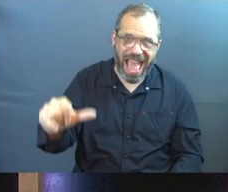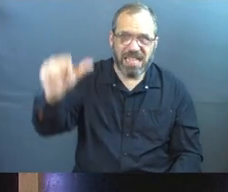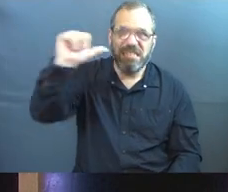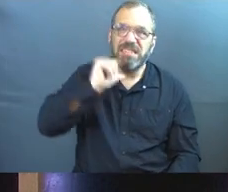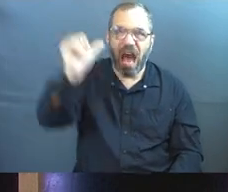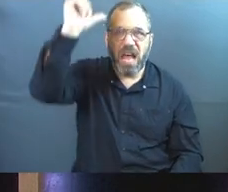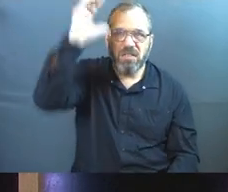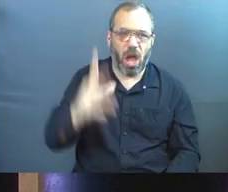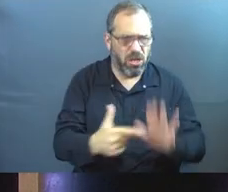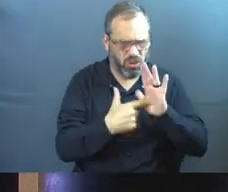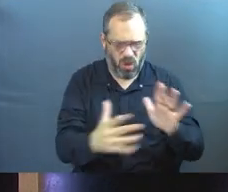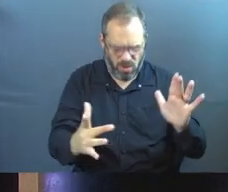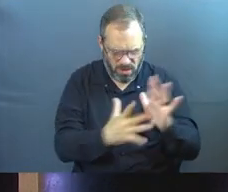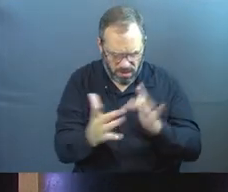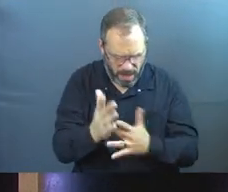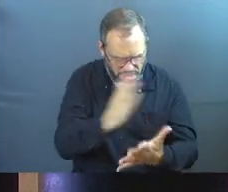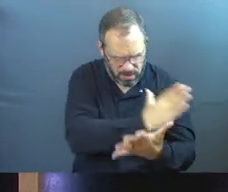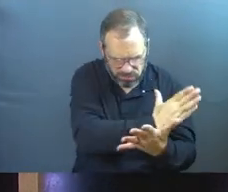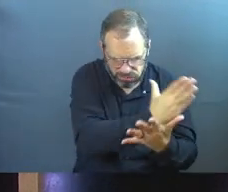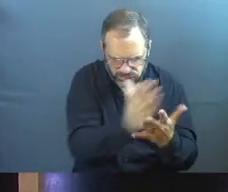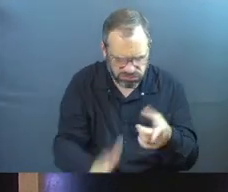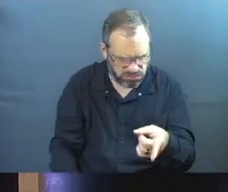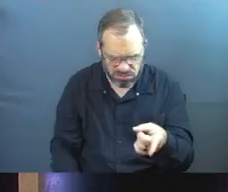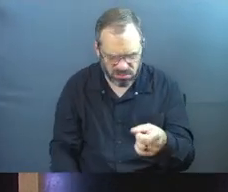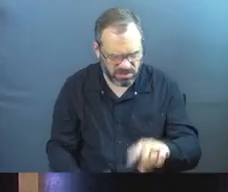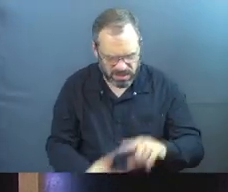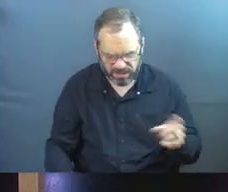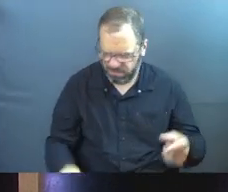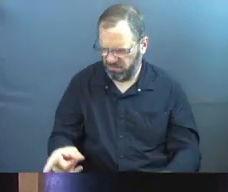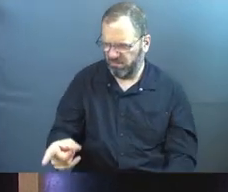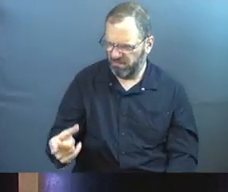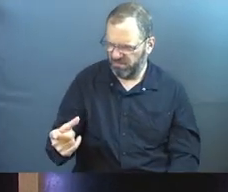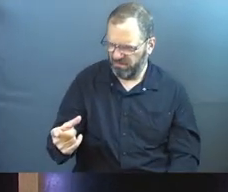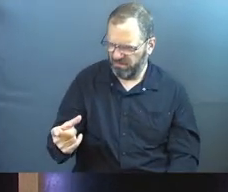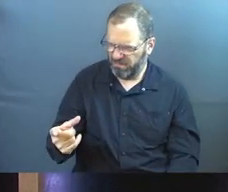God that is presented in all the rest of scripture to you.